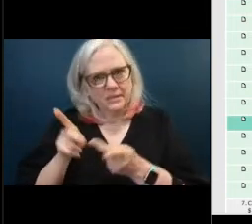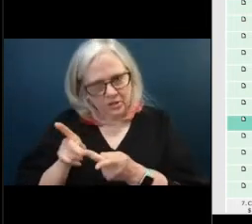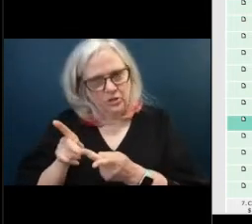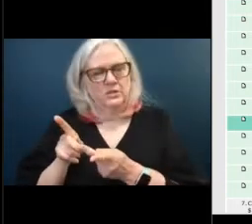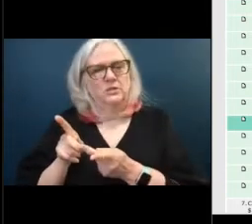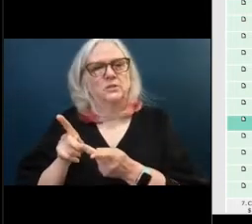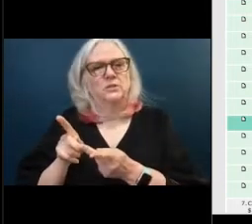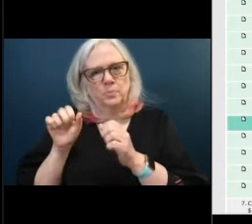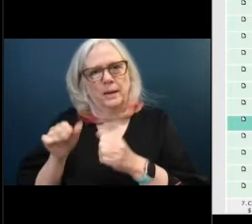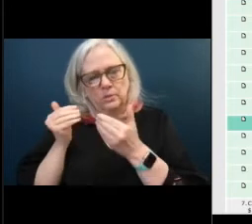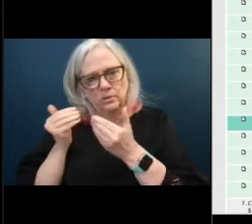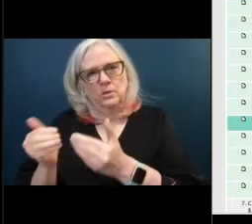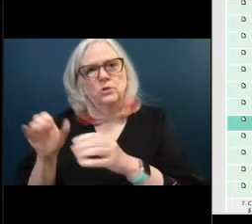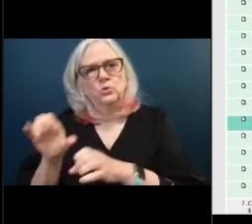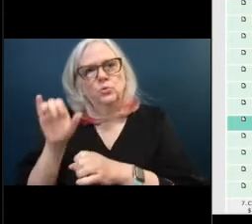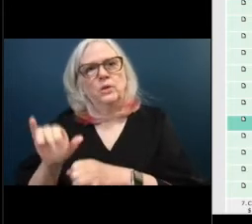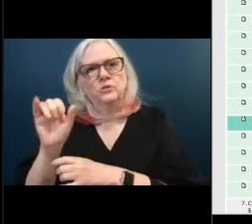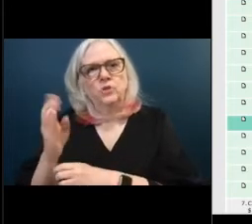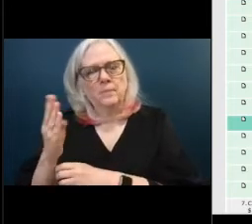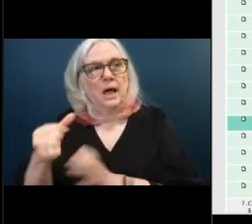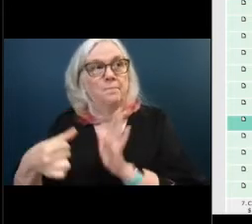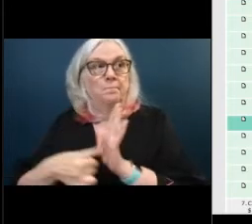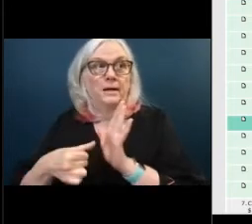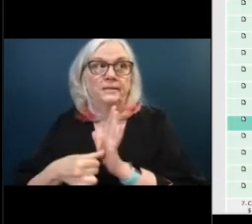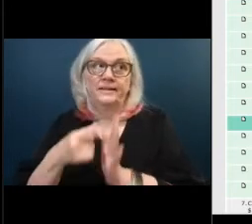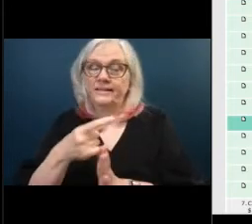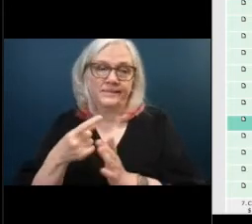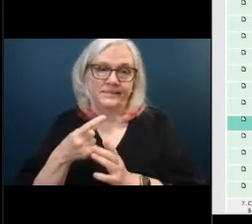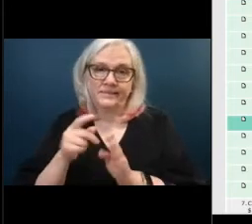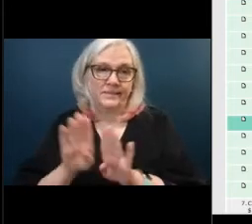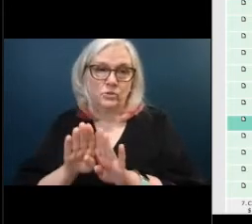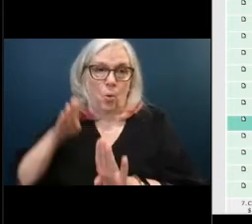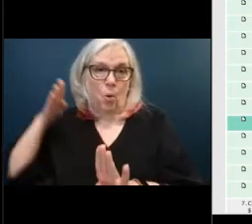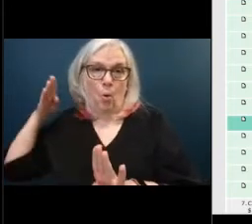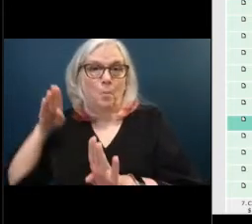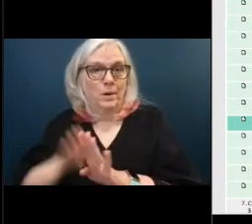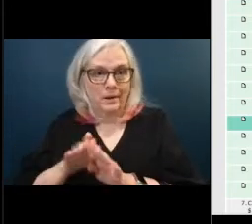that button hits and opens the door every time so we're going to have that quite a bit